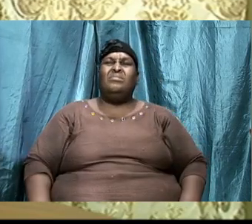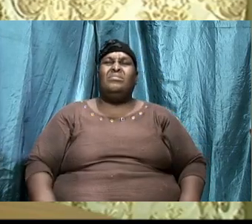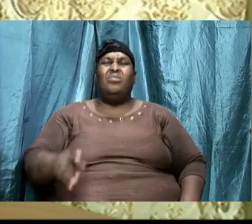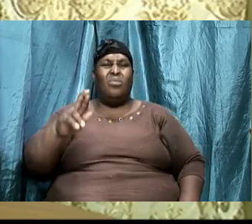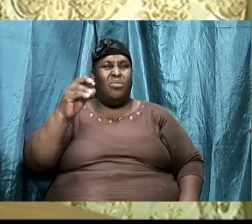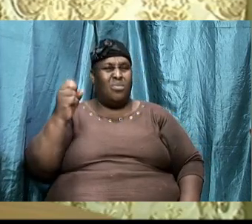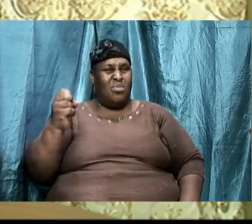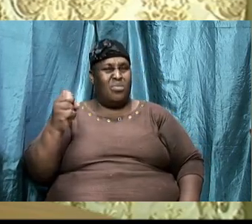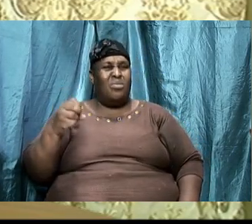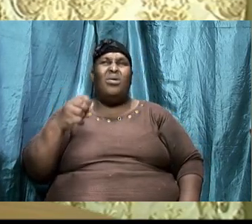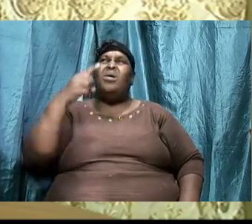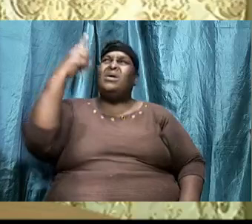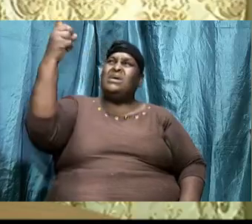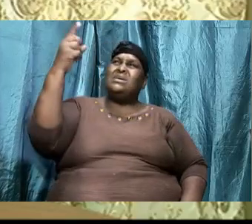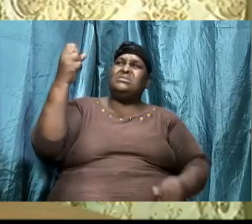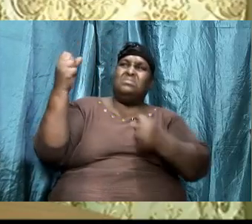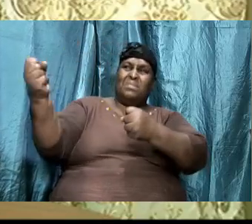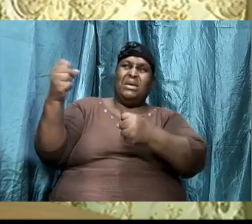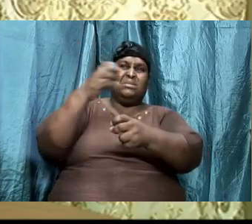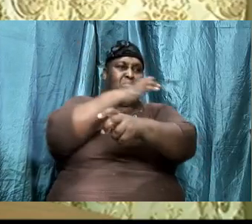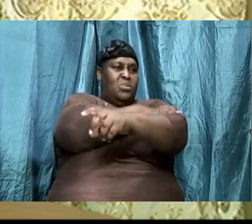in his mighty power?